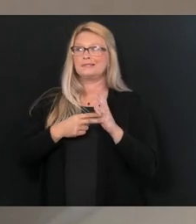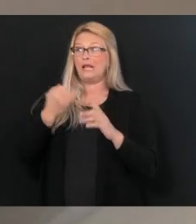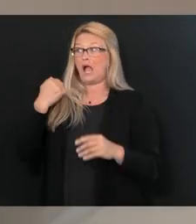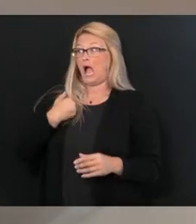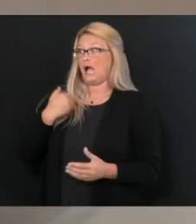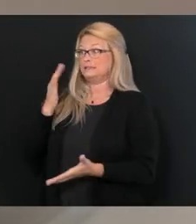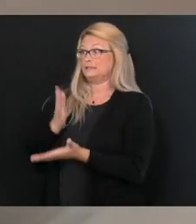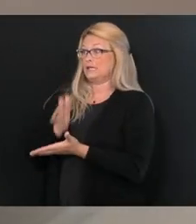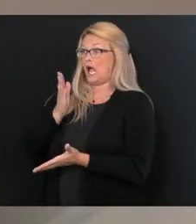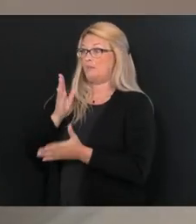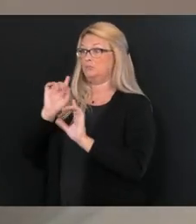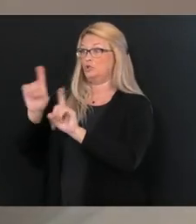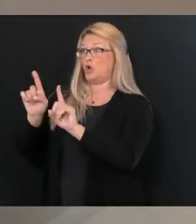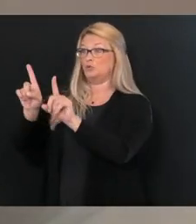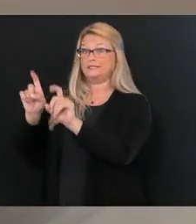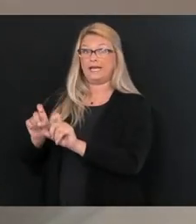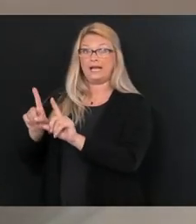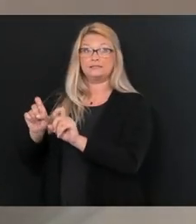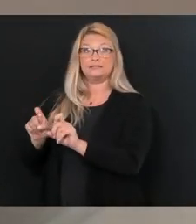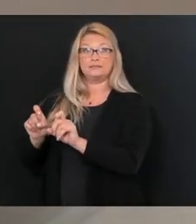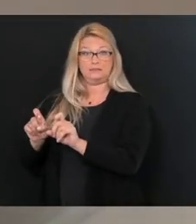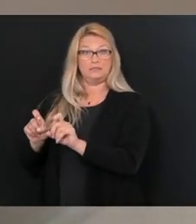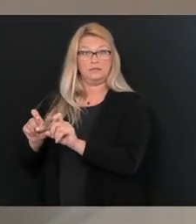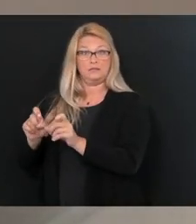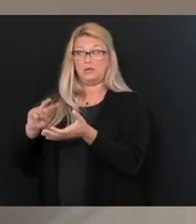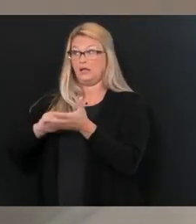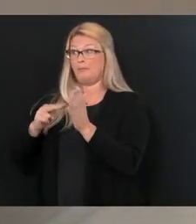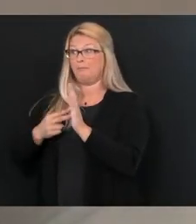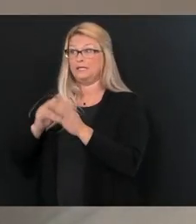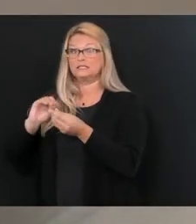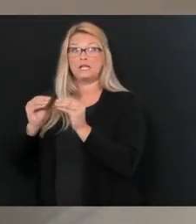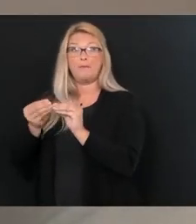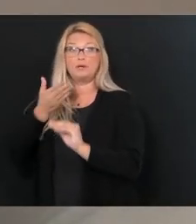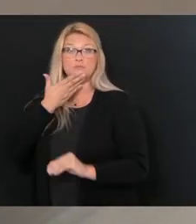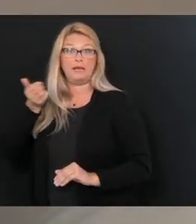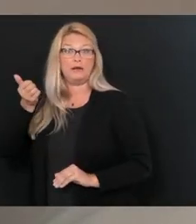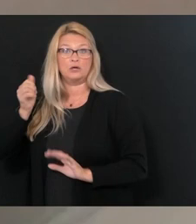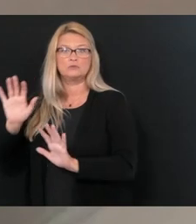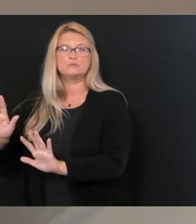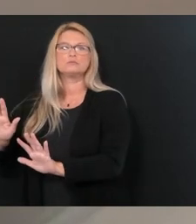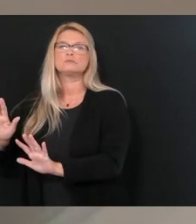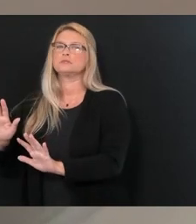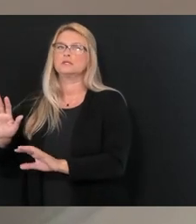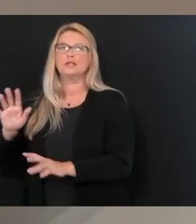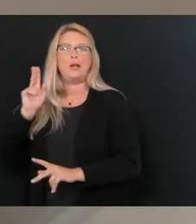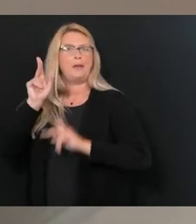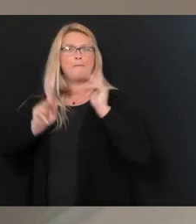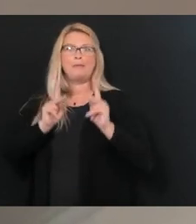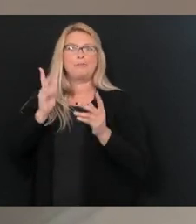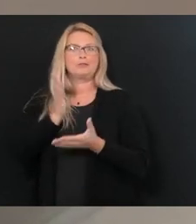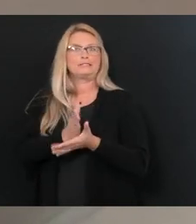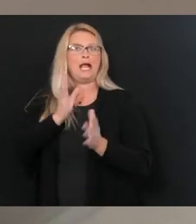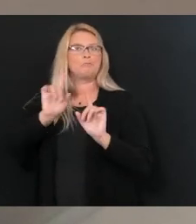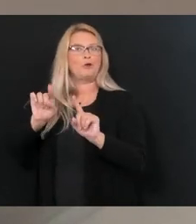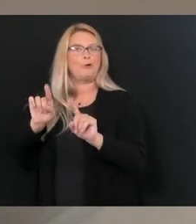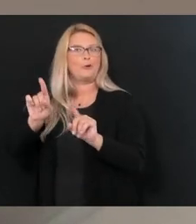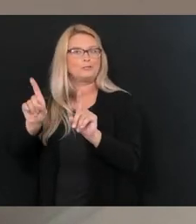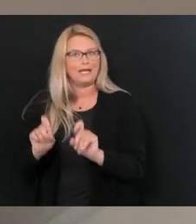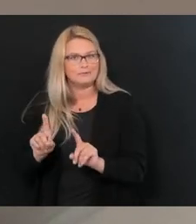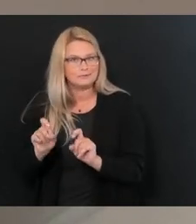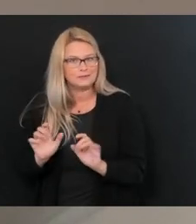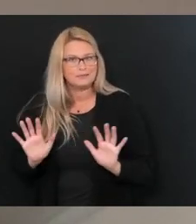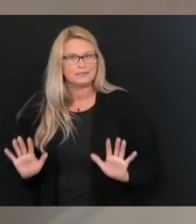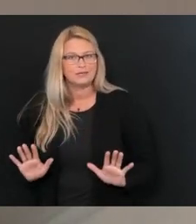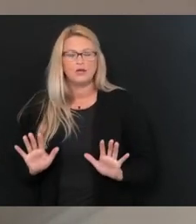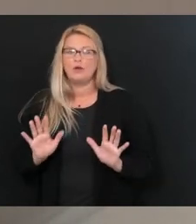well, if we get tested and we're positive, we're going to hurt our numbers. And so the testing started to go down and down and down. And